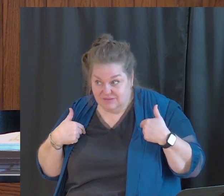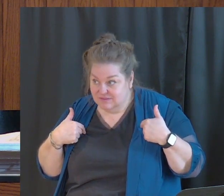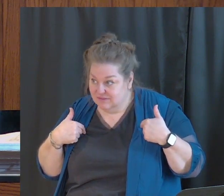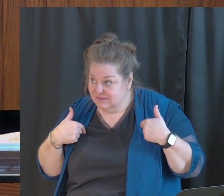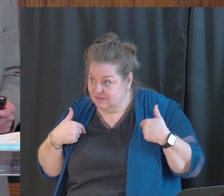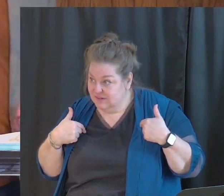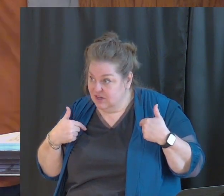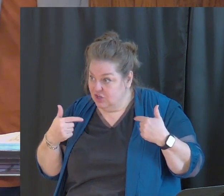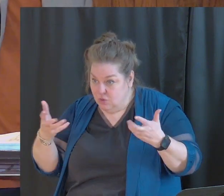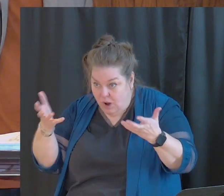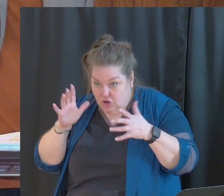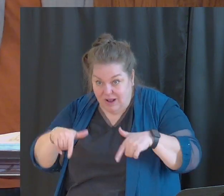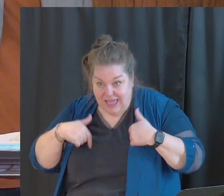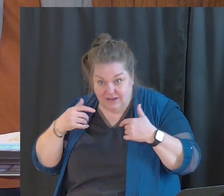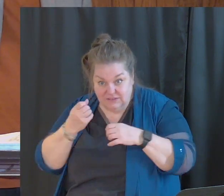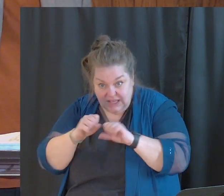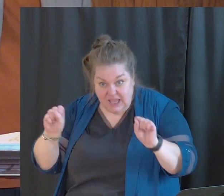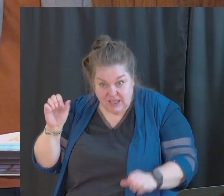to have your life saved?